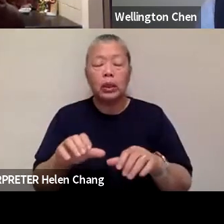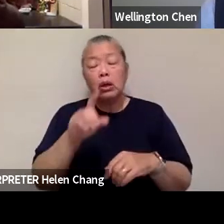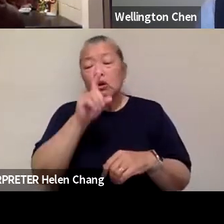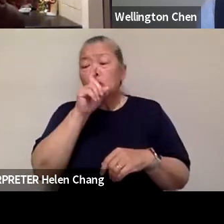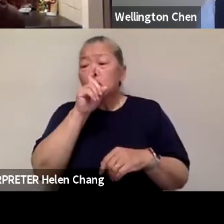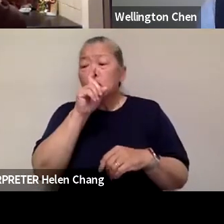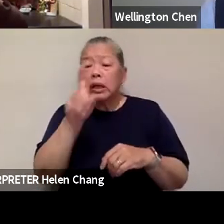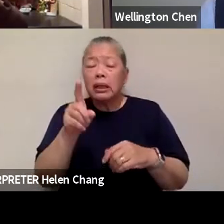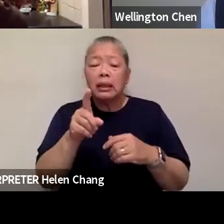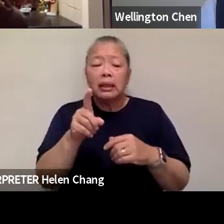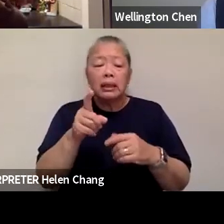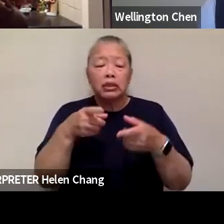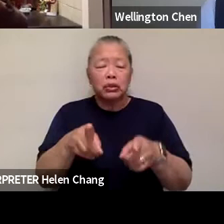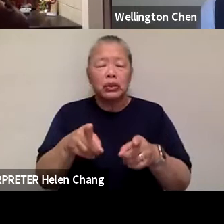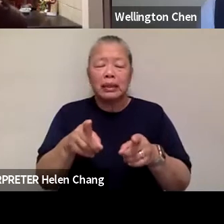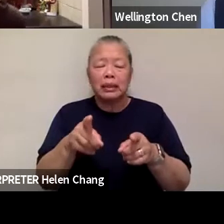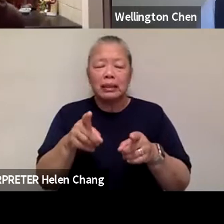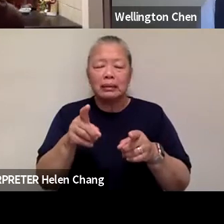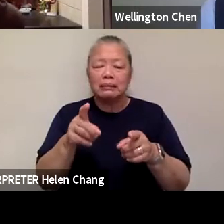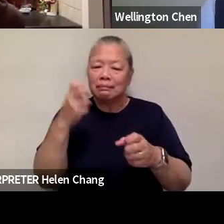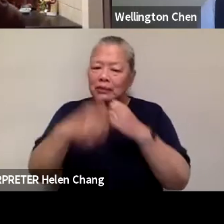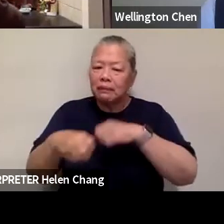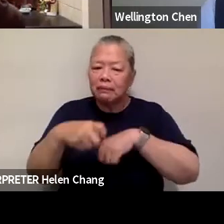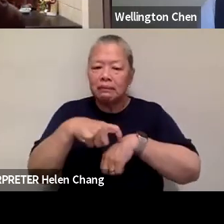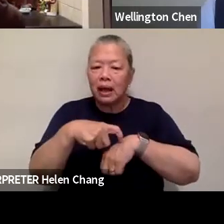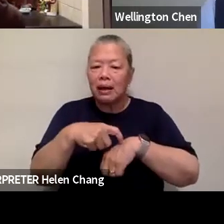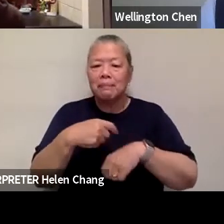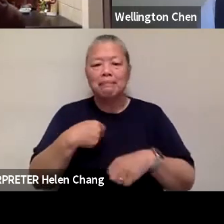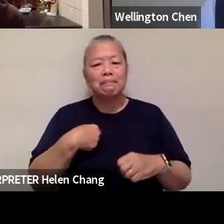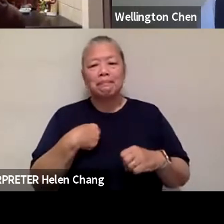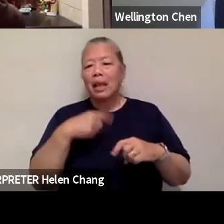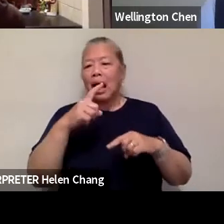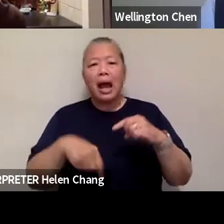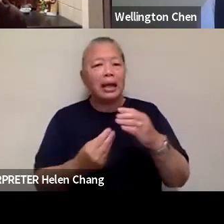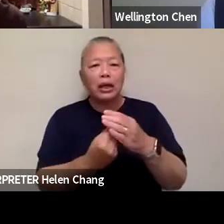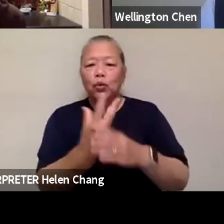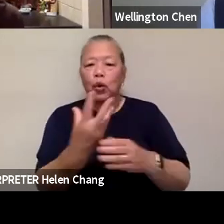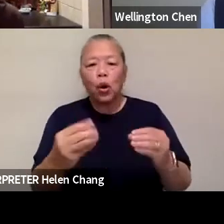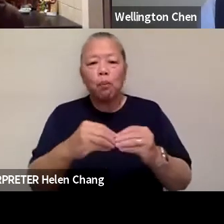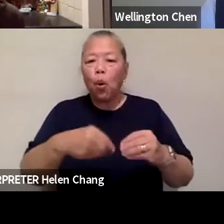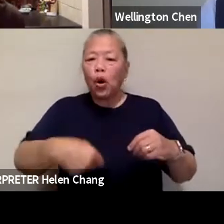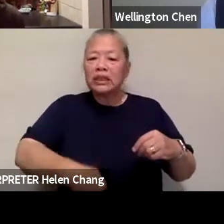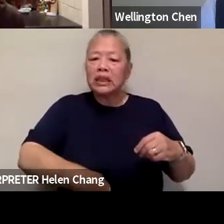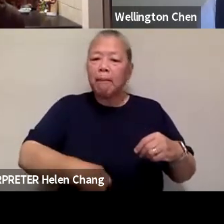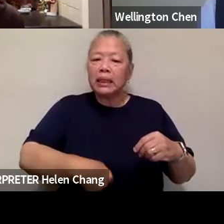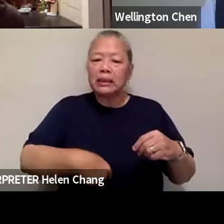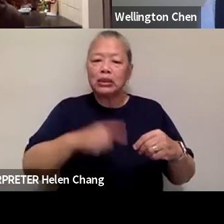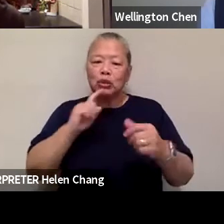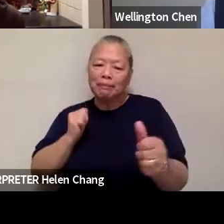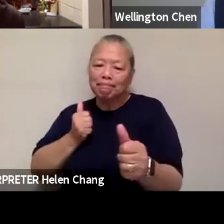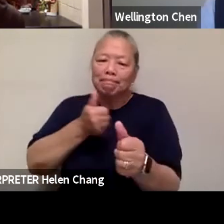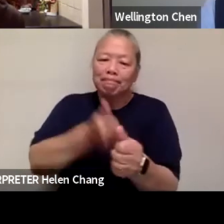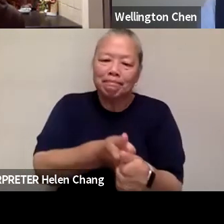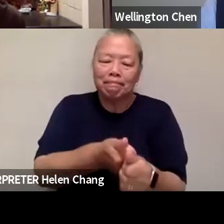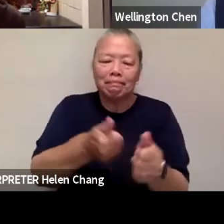bottleneck crunch time period, I cannot grow extra stomachs to make up for the differential. I